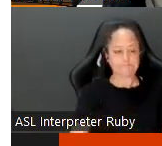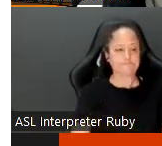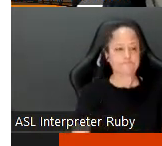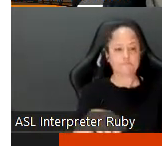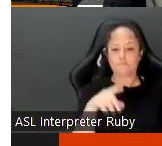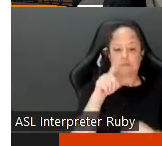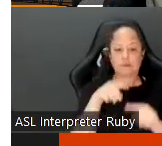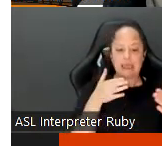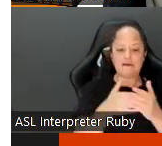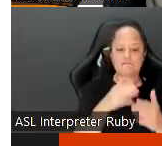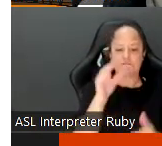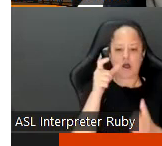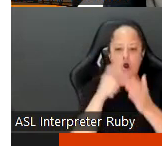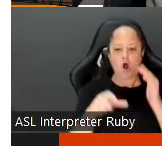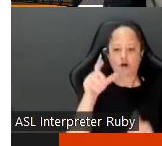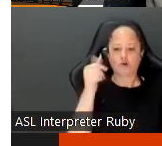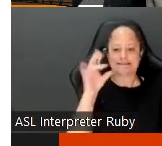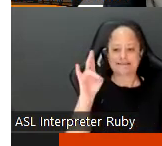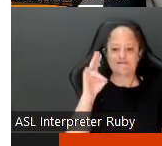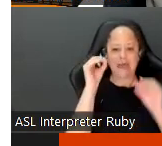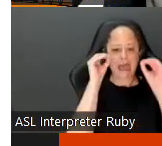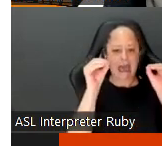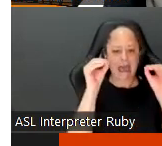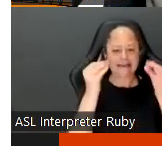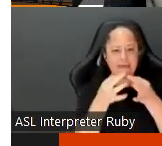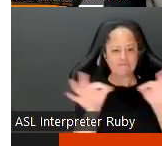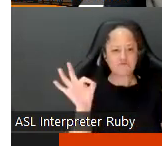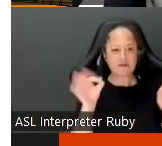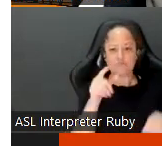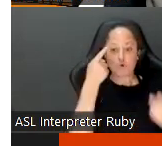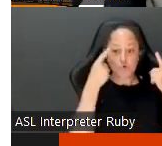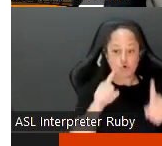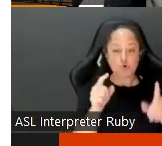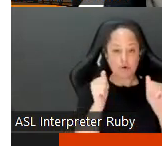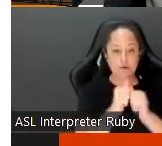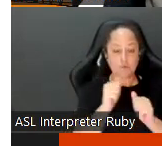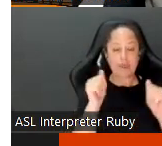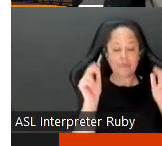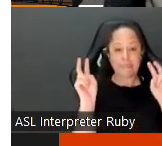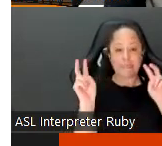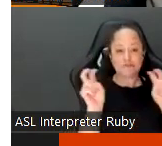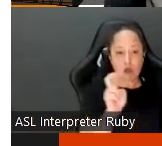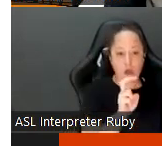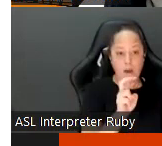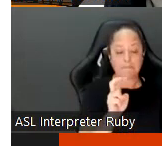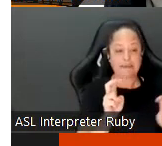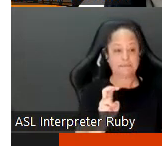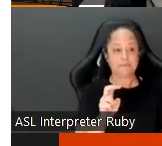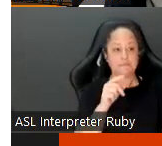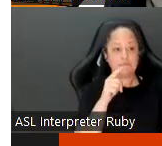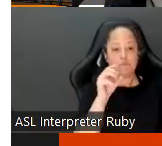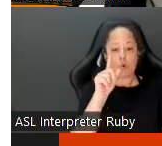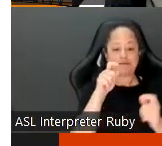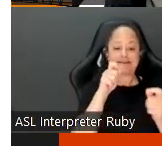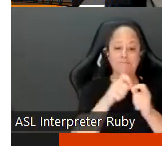may not violate article 17 academic freedom so this uh if you don't agree with the the topic uh that they or the